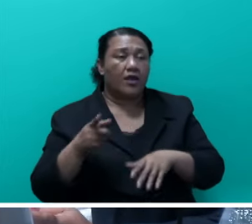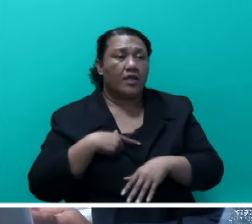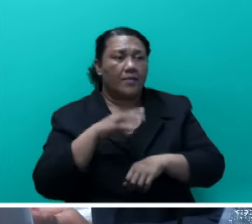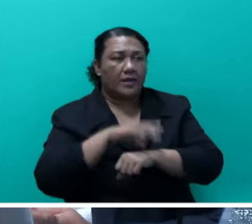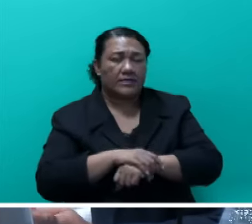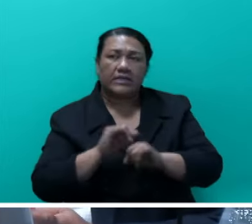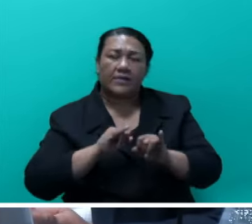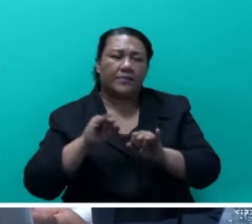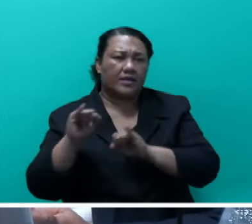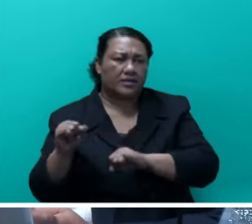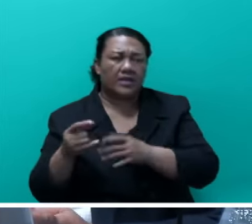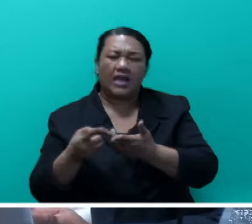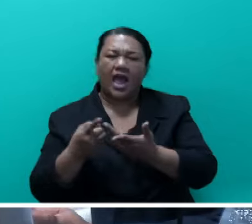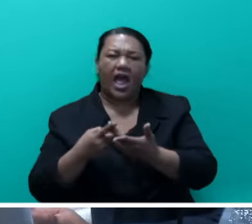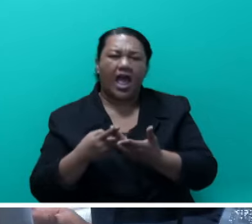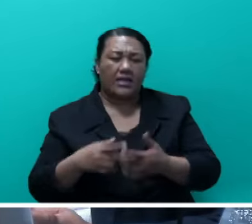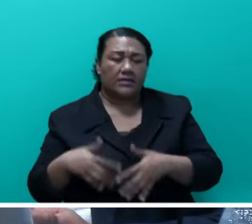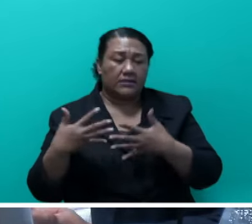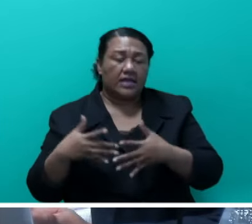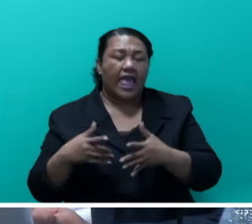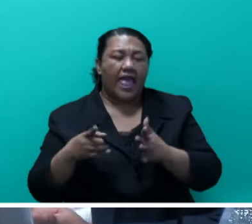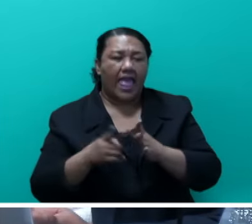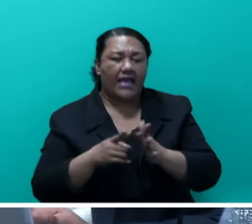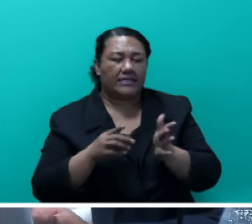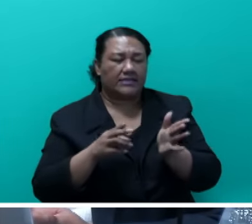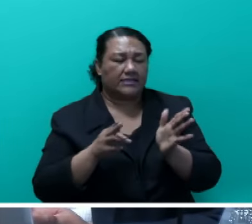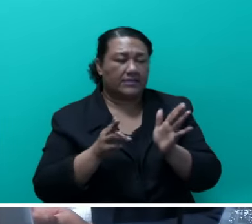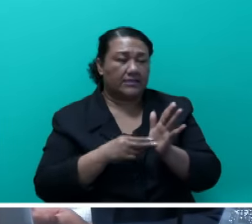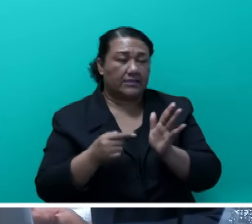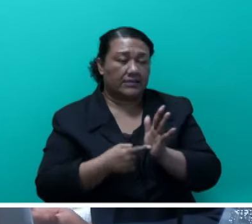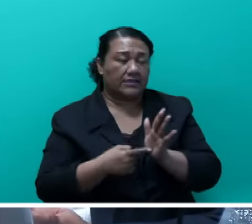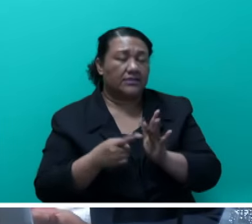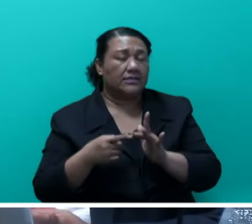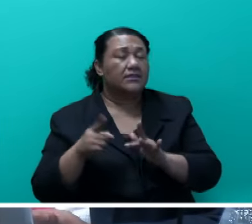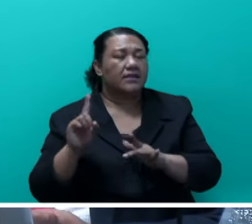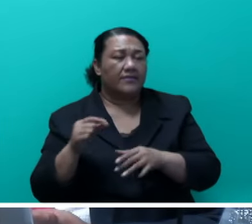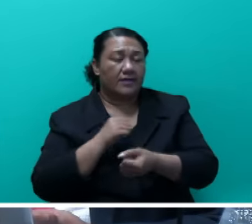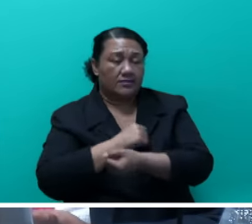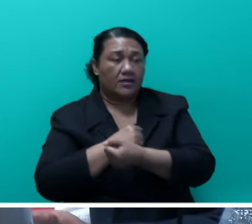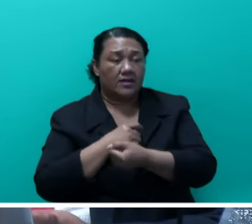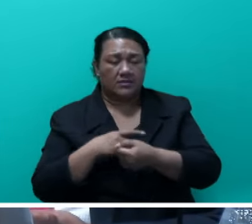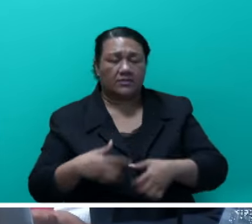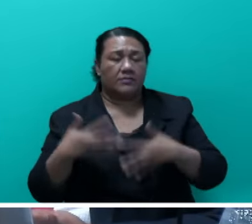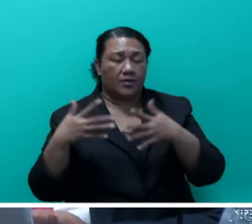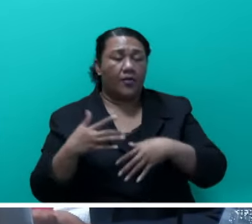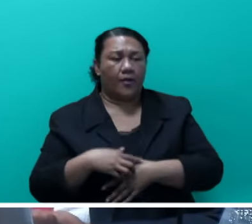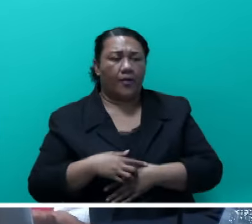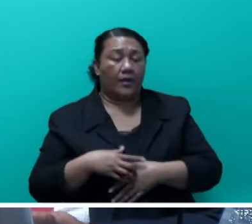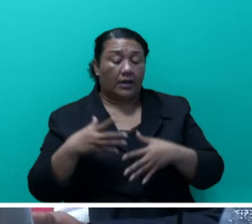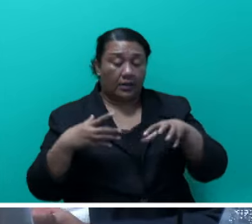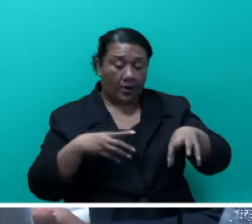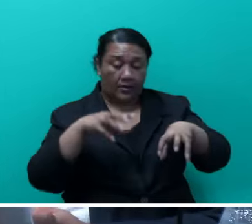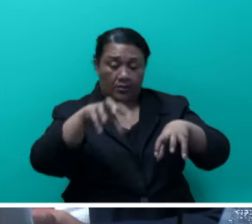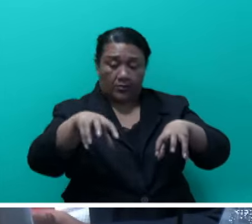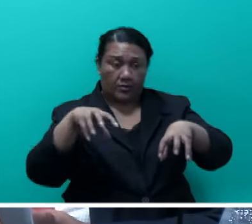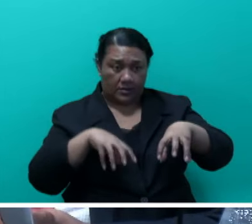Anti-Narcotics Bureau, have been going out extensively to the public, conducting,